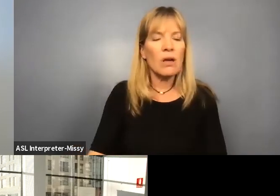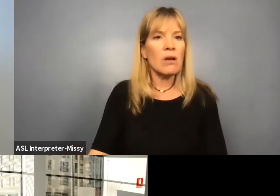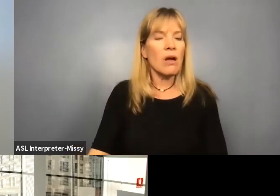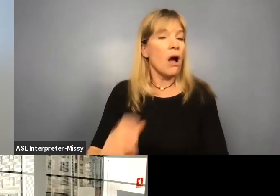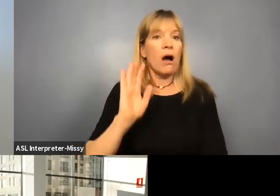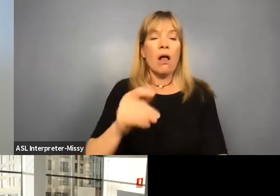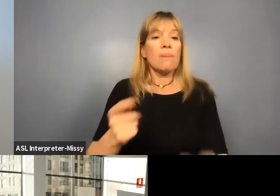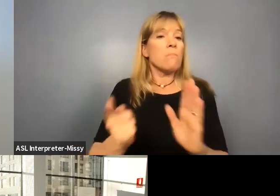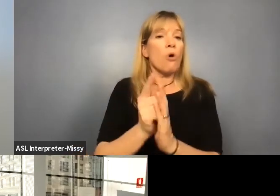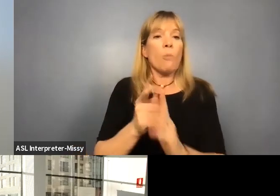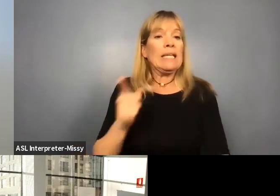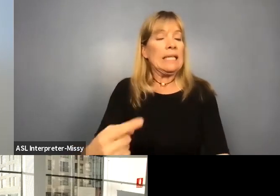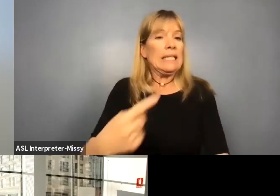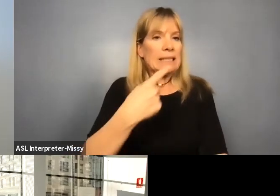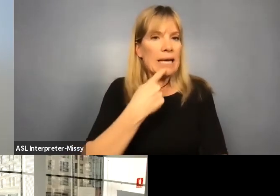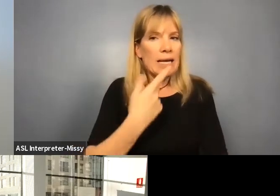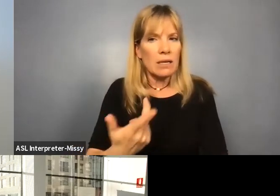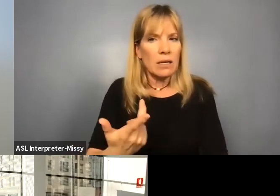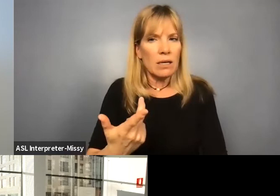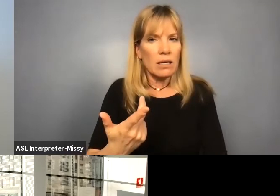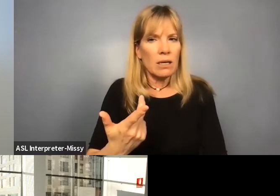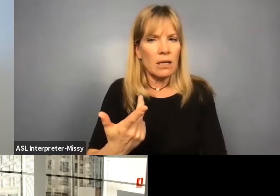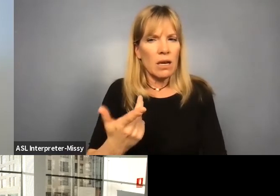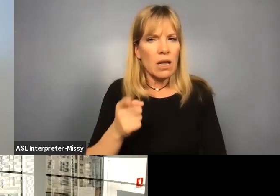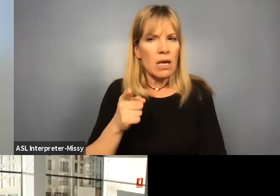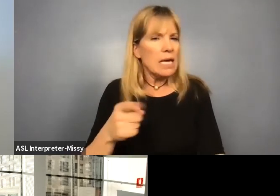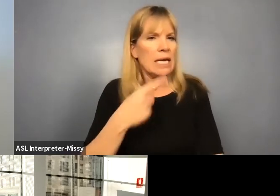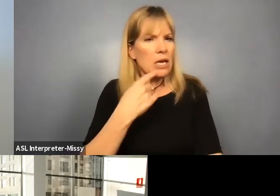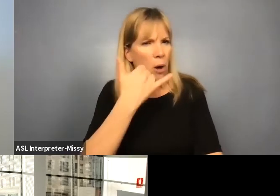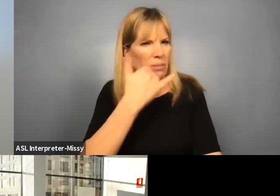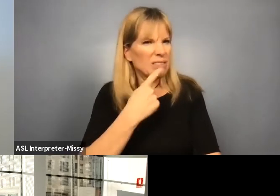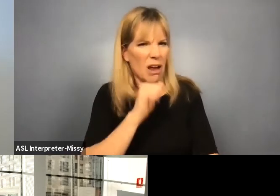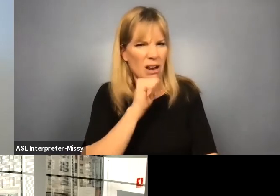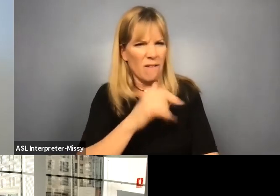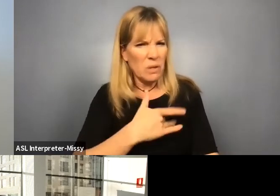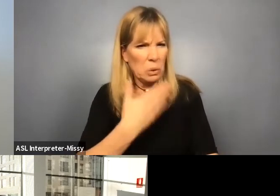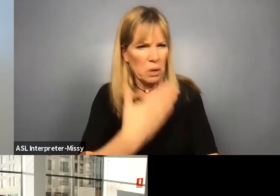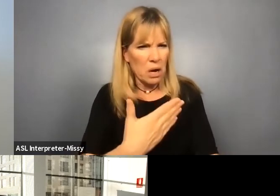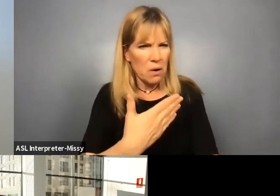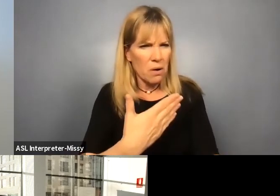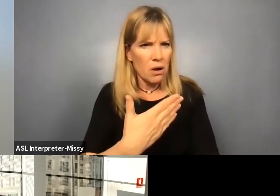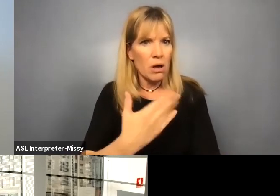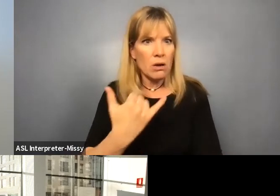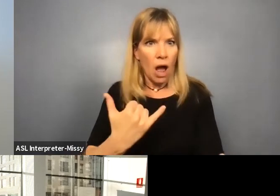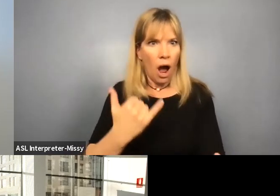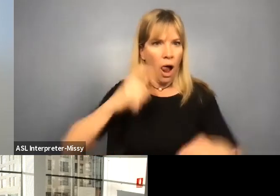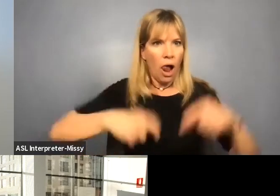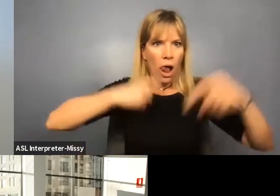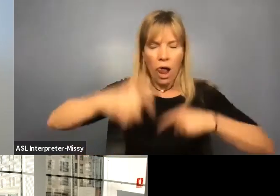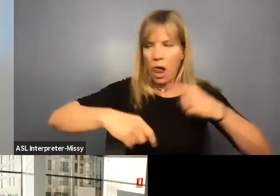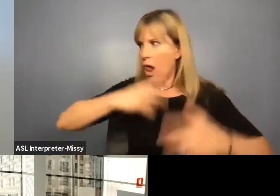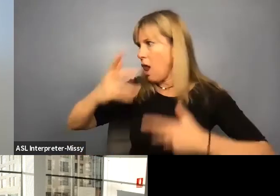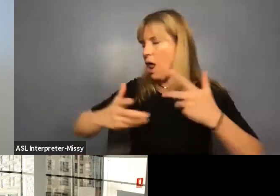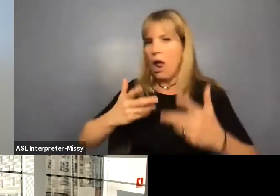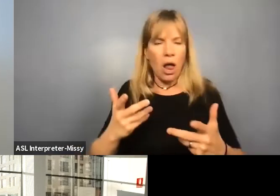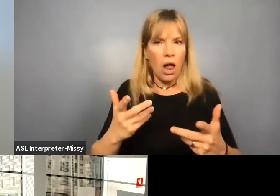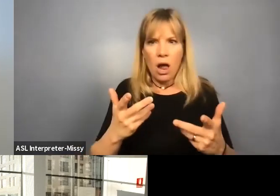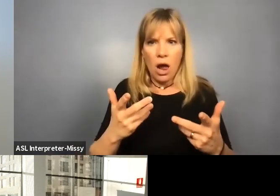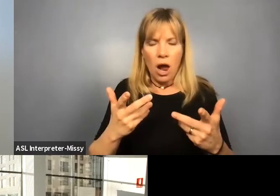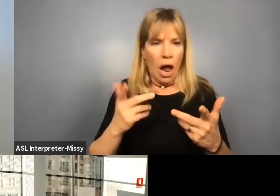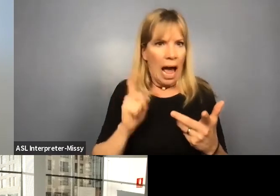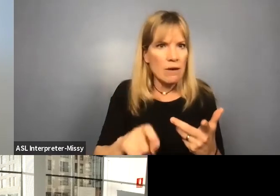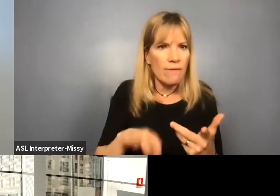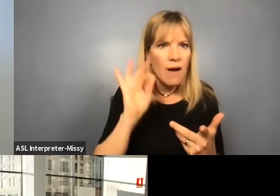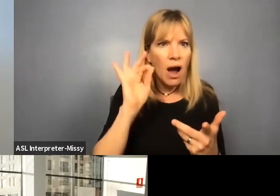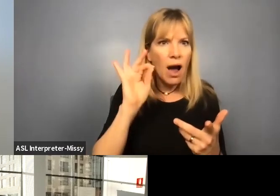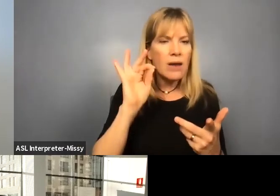moment he said that, you know, he's not feeling well, now I needed to scramble to, um, find